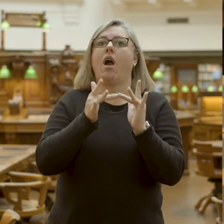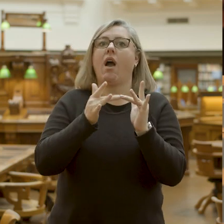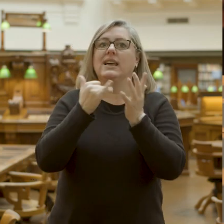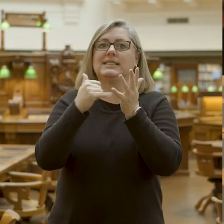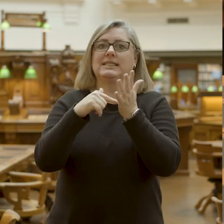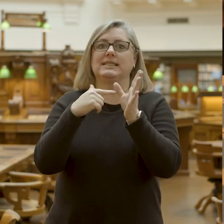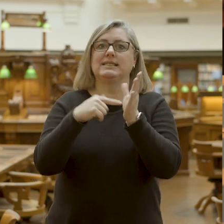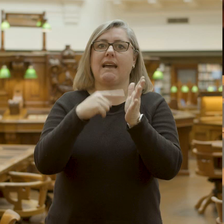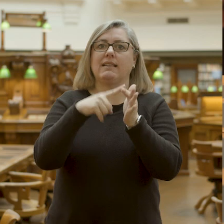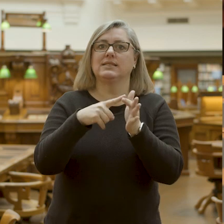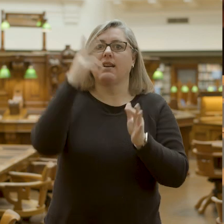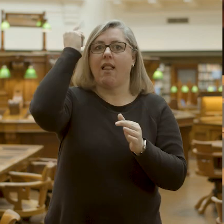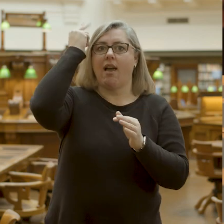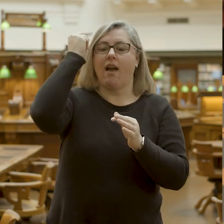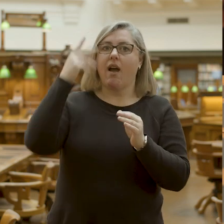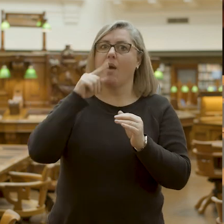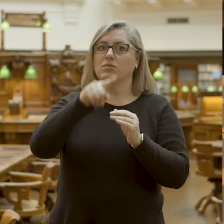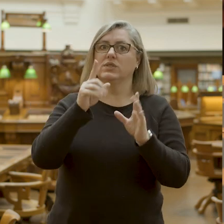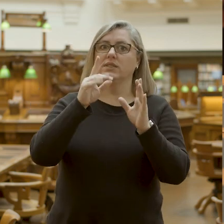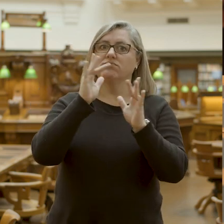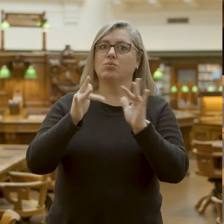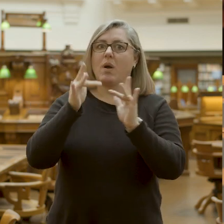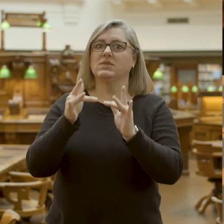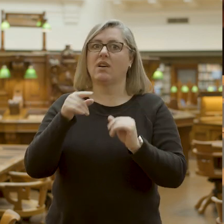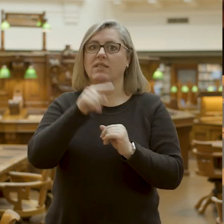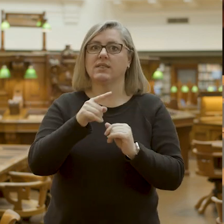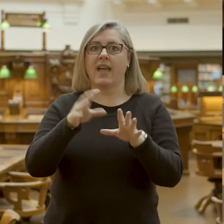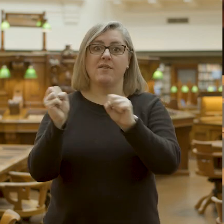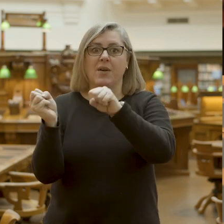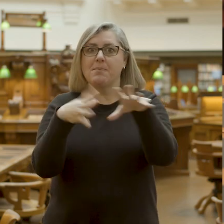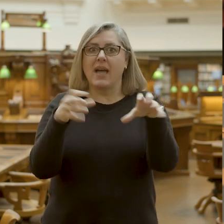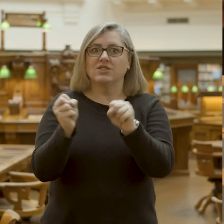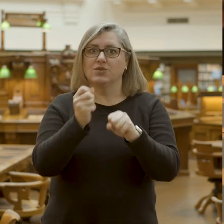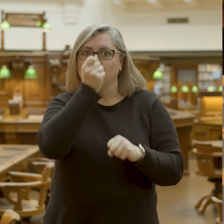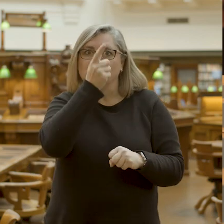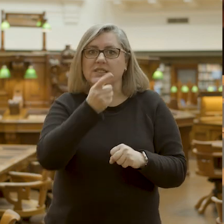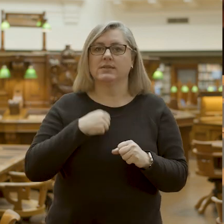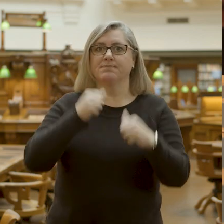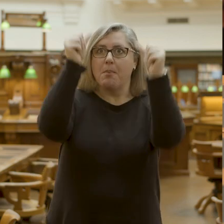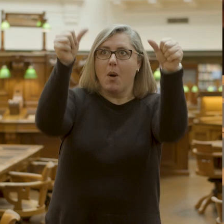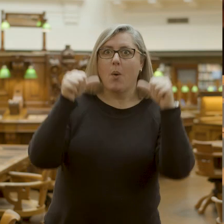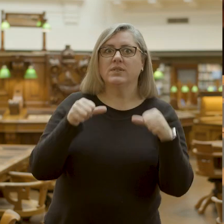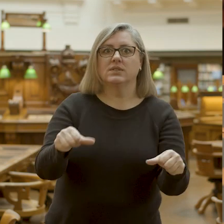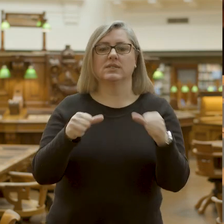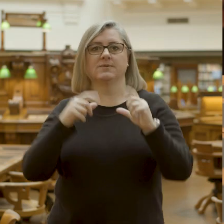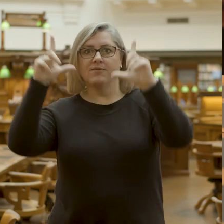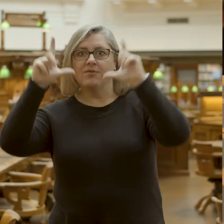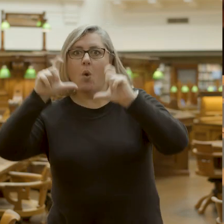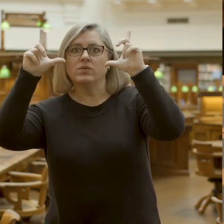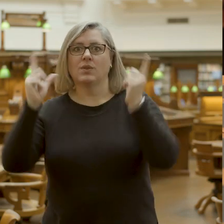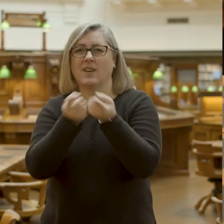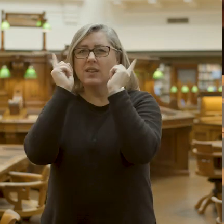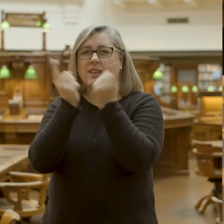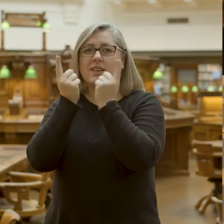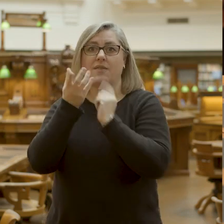Library website. There are magic trick books, as well as posters from great magicians, photographs, all sorts of cool resources,